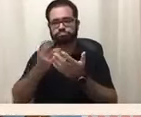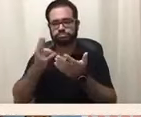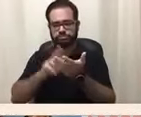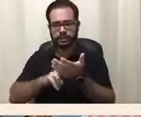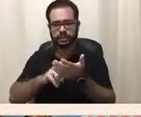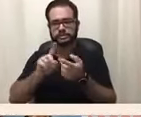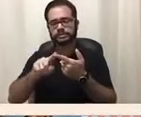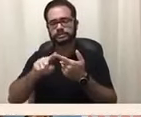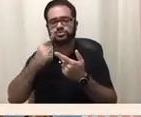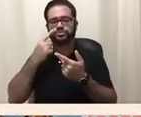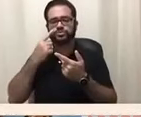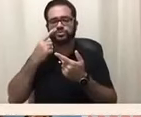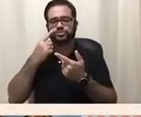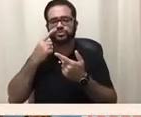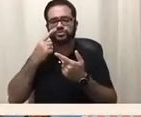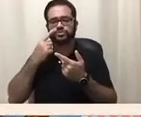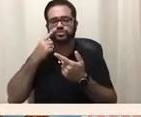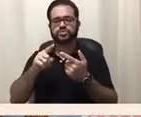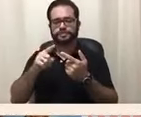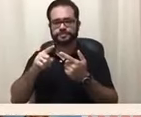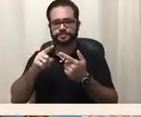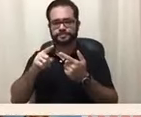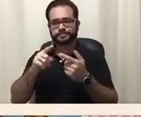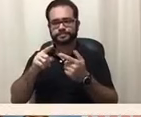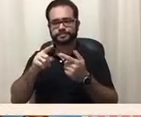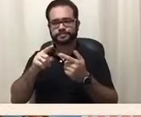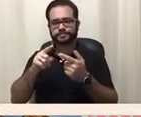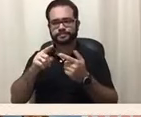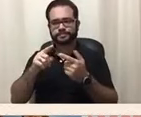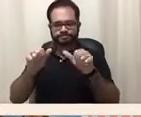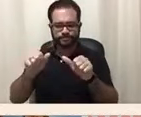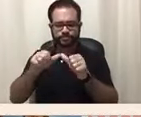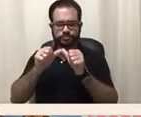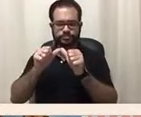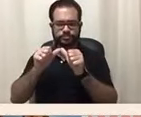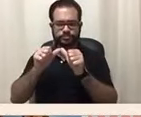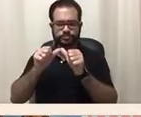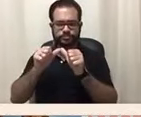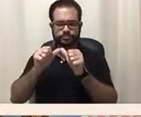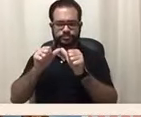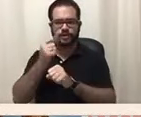of a federal office by protesters in u.s history